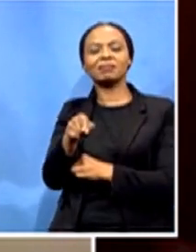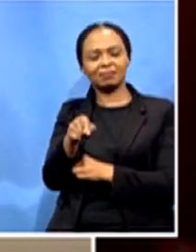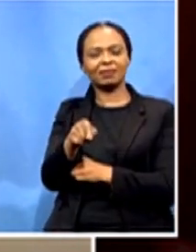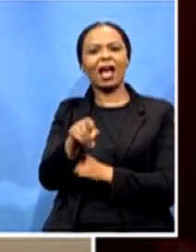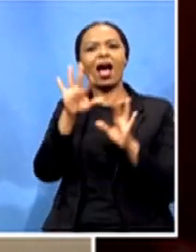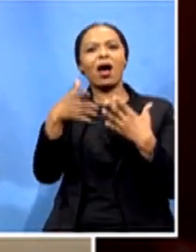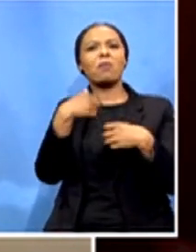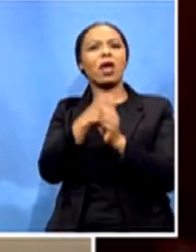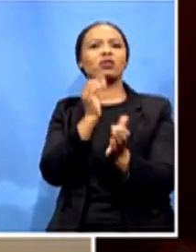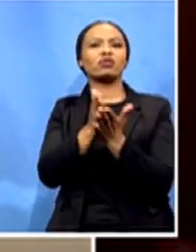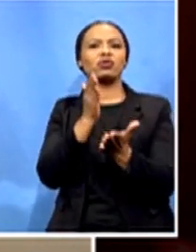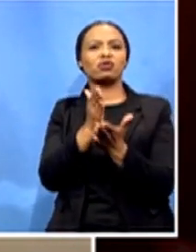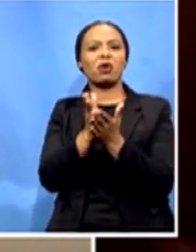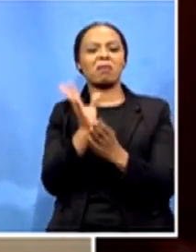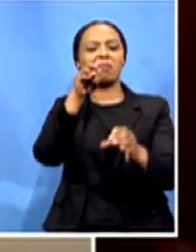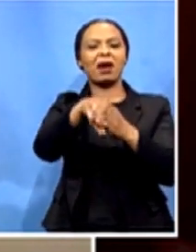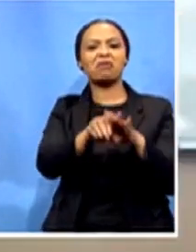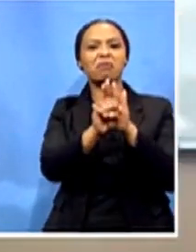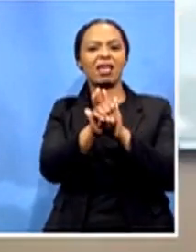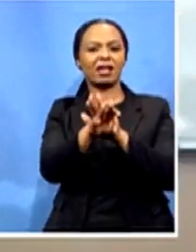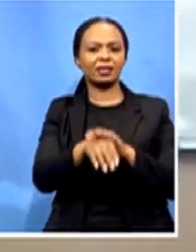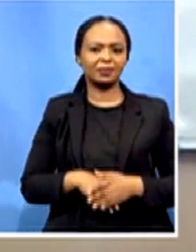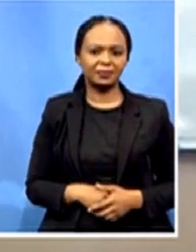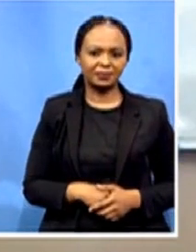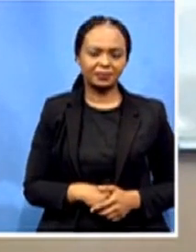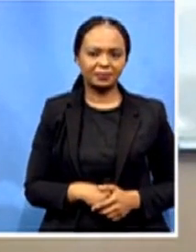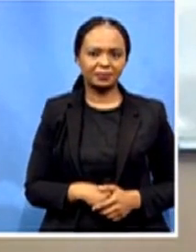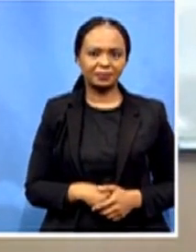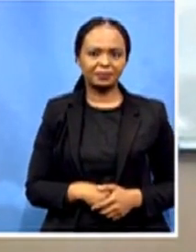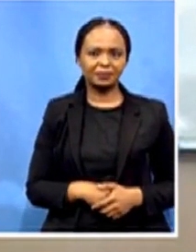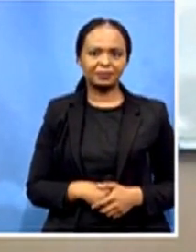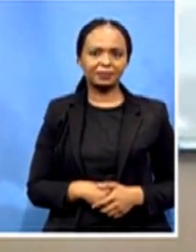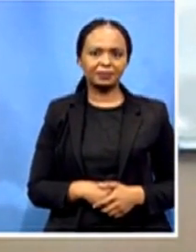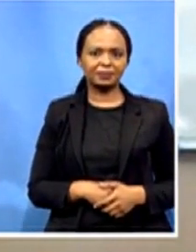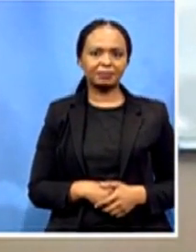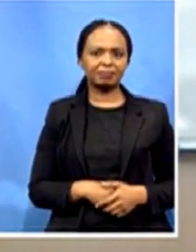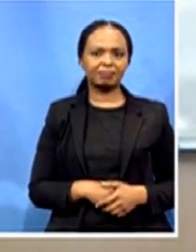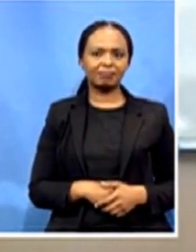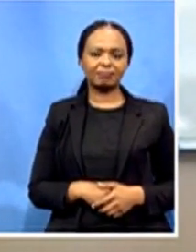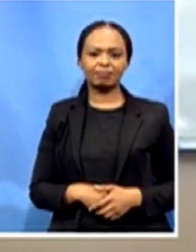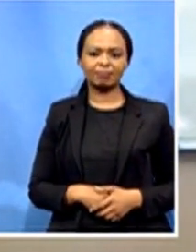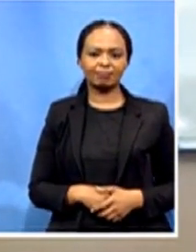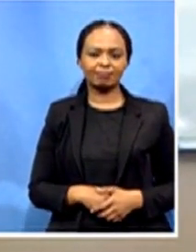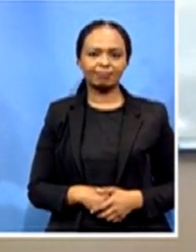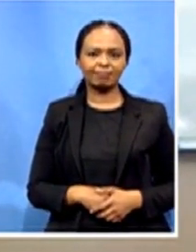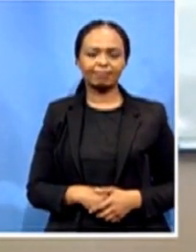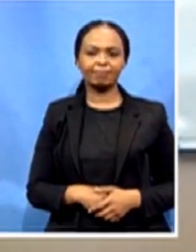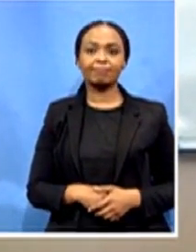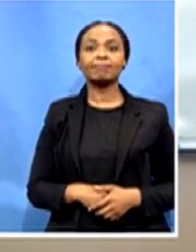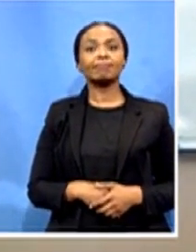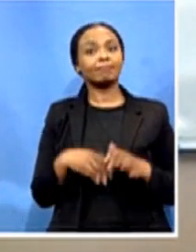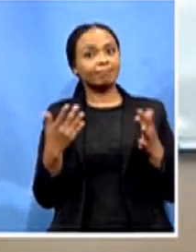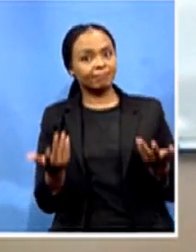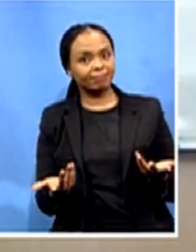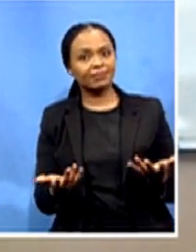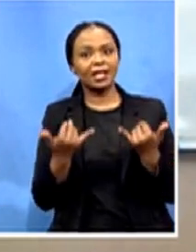yeah well um the the the the stls are available for people to to start and build